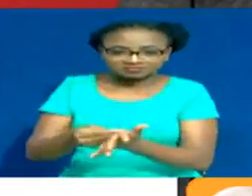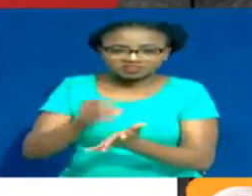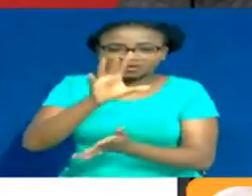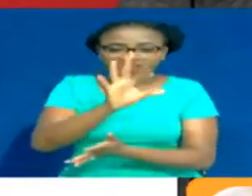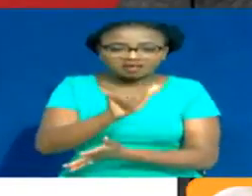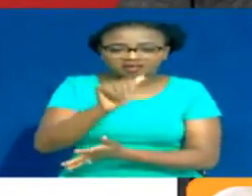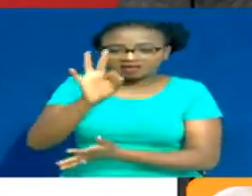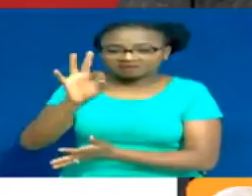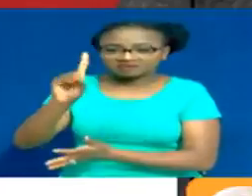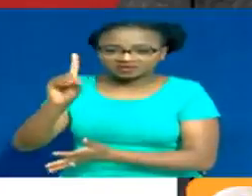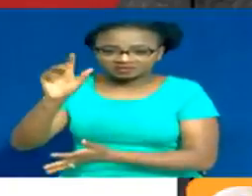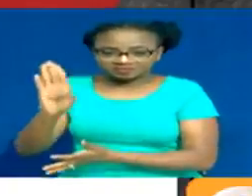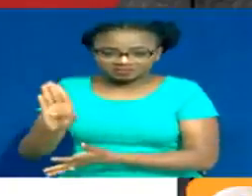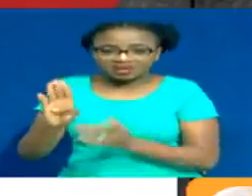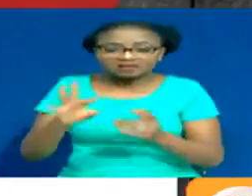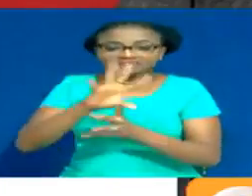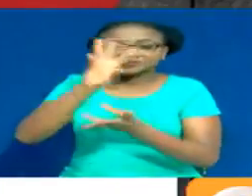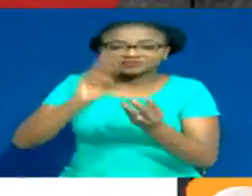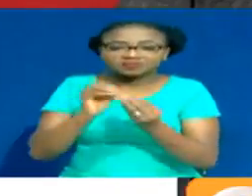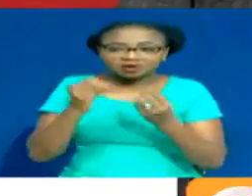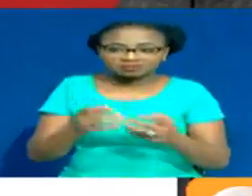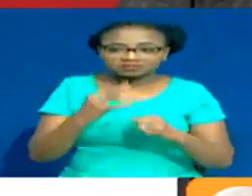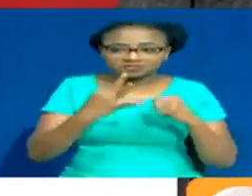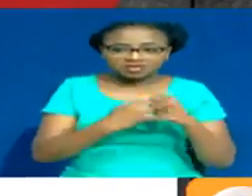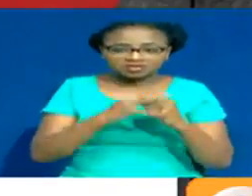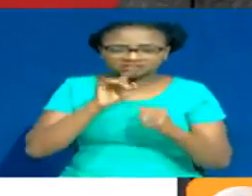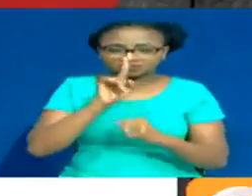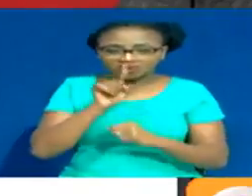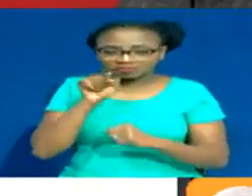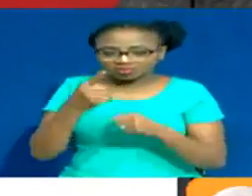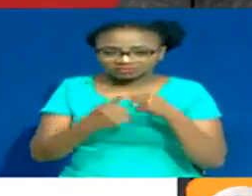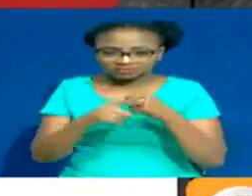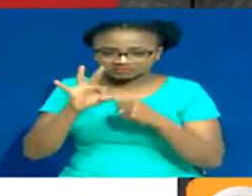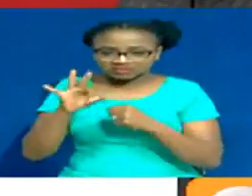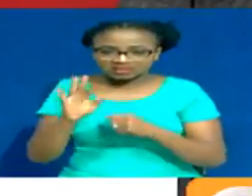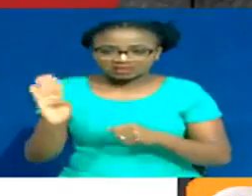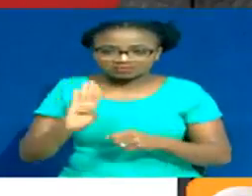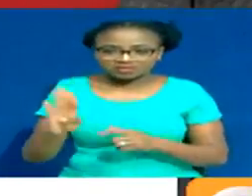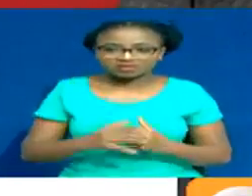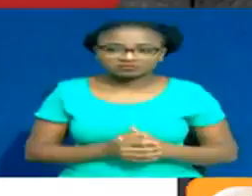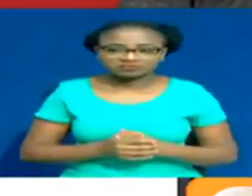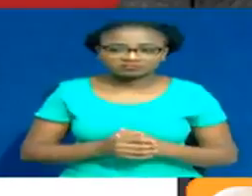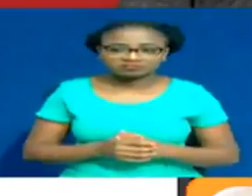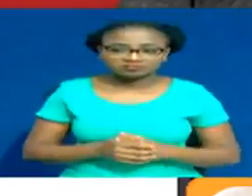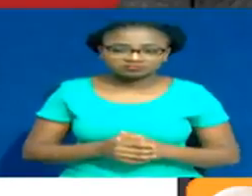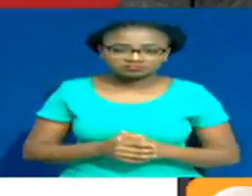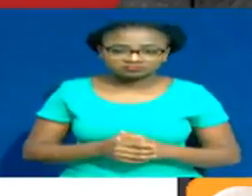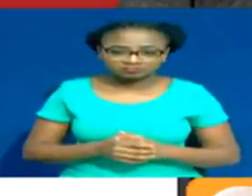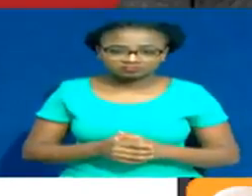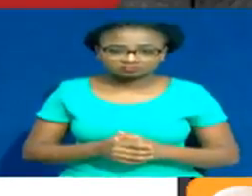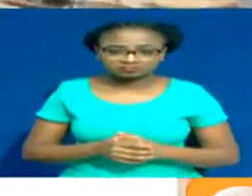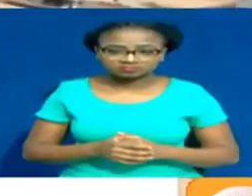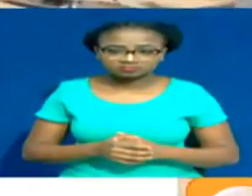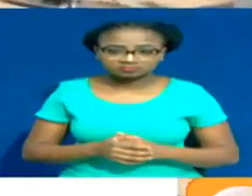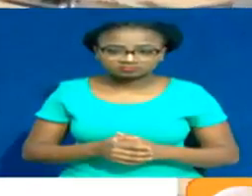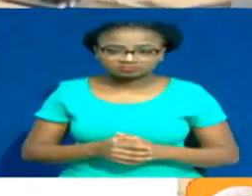AFDB, to a tune of 81.63 billion shillings, the first phase alone costing 42.36 billion